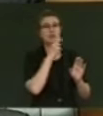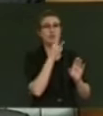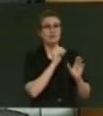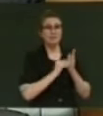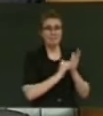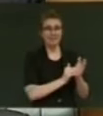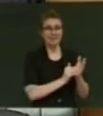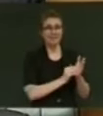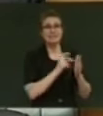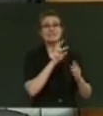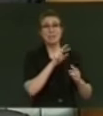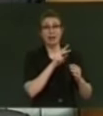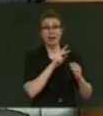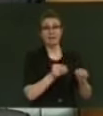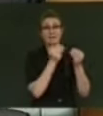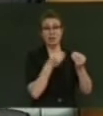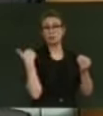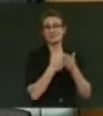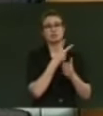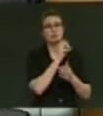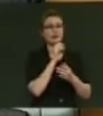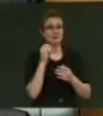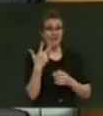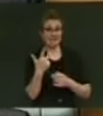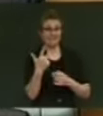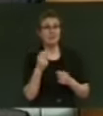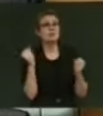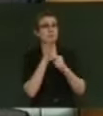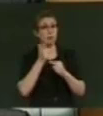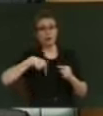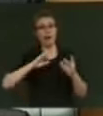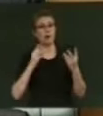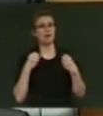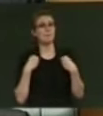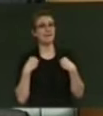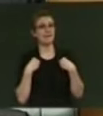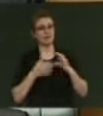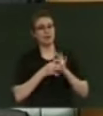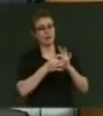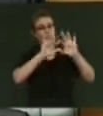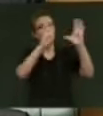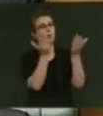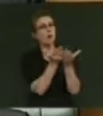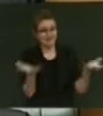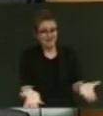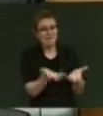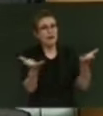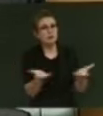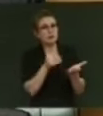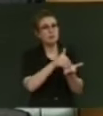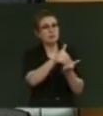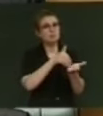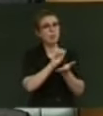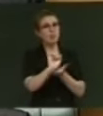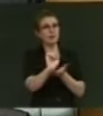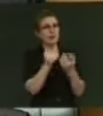To succeed internationally, it's important our companies are linked with the world and encouraged to develop their products and ideas when they enter new